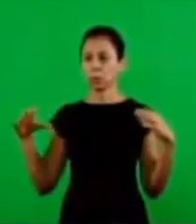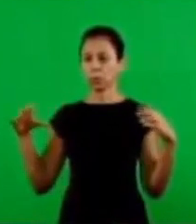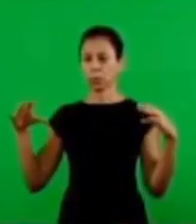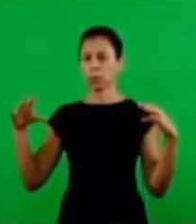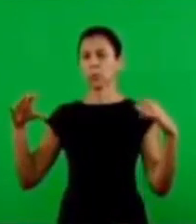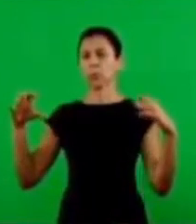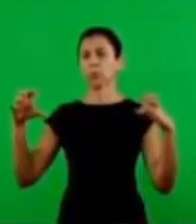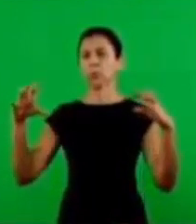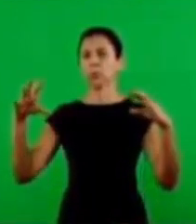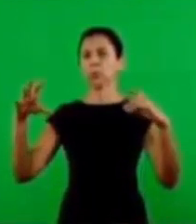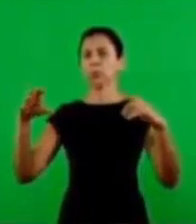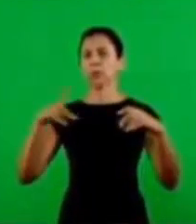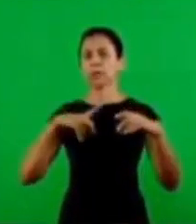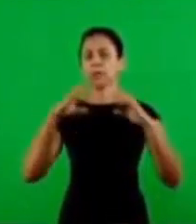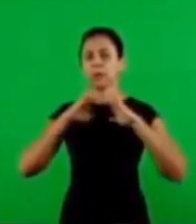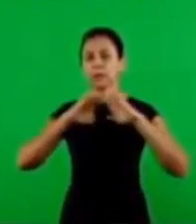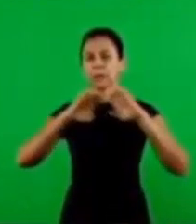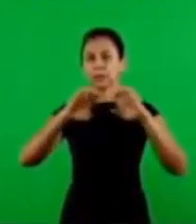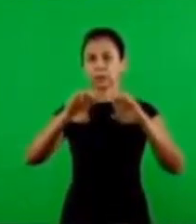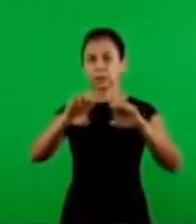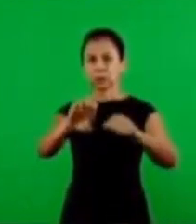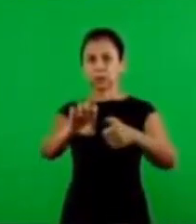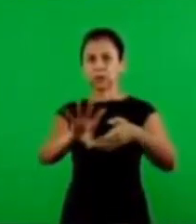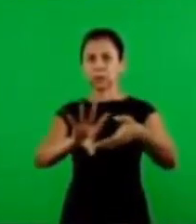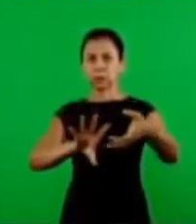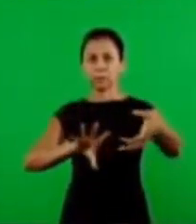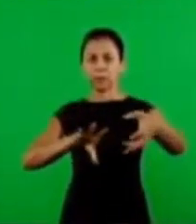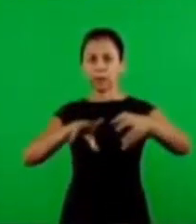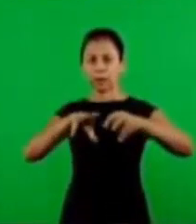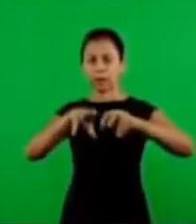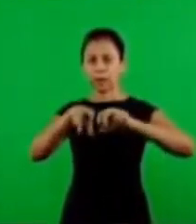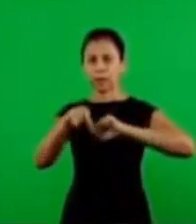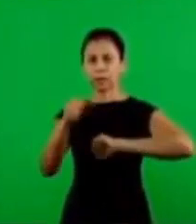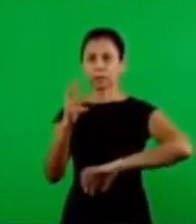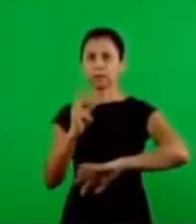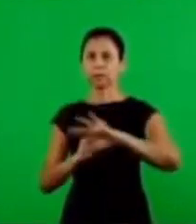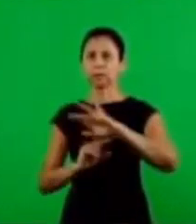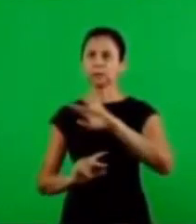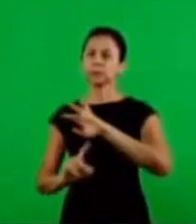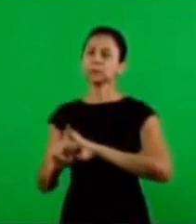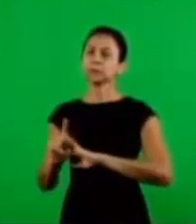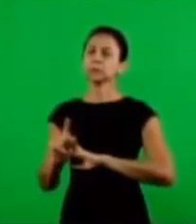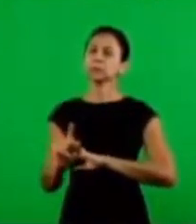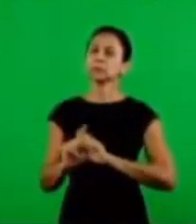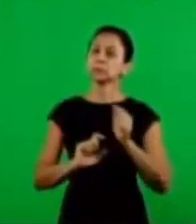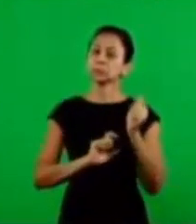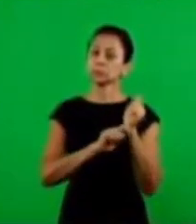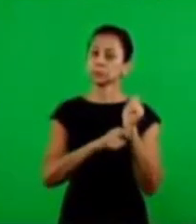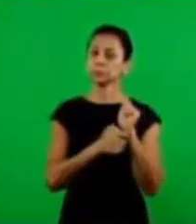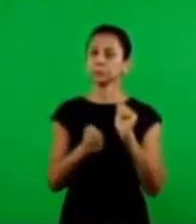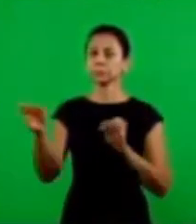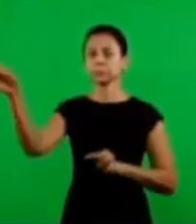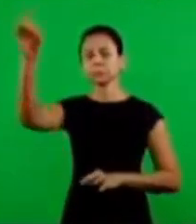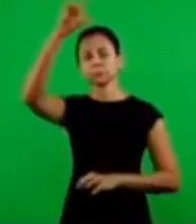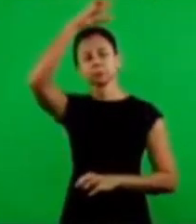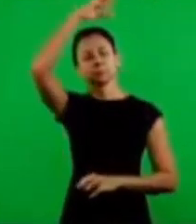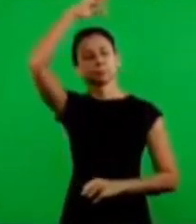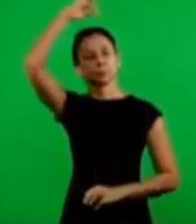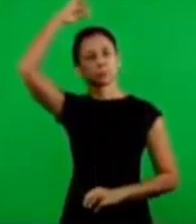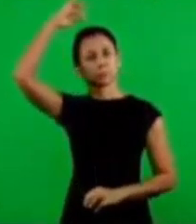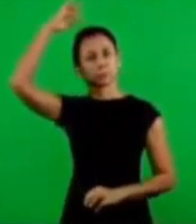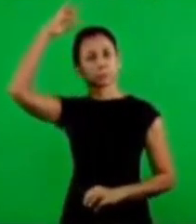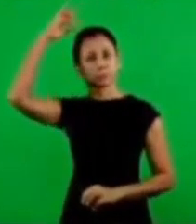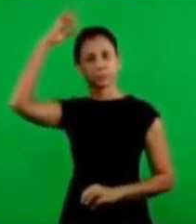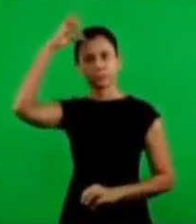angel fly and he would bring the eternal gospel and we're going to see which was the mystery of the holy spirit